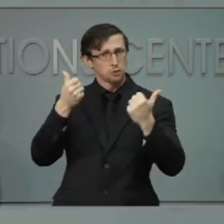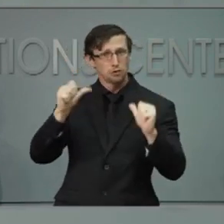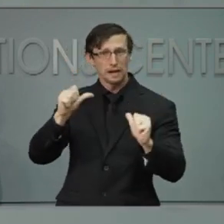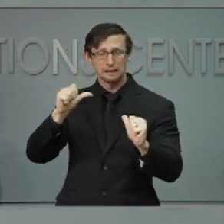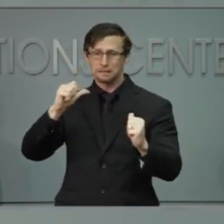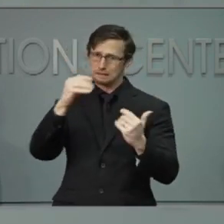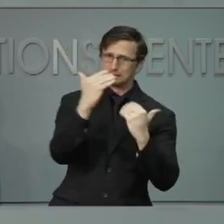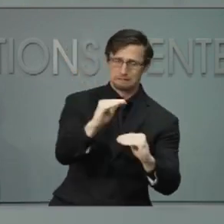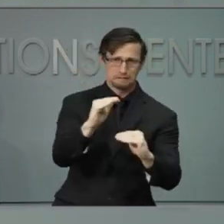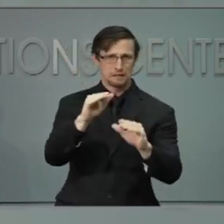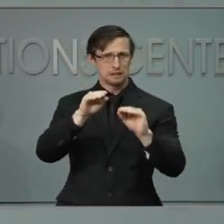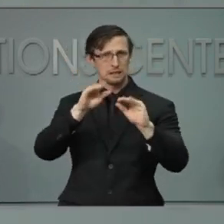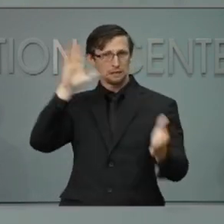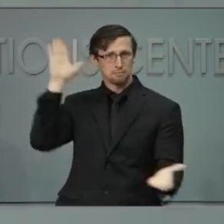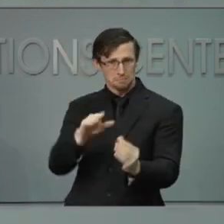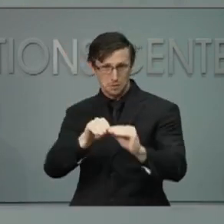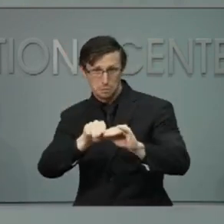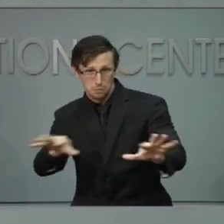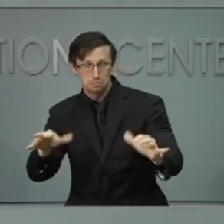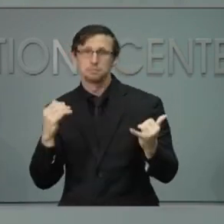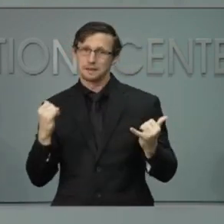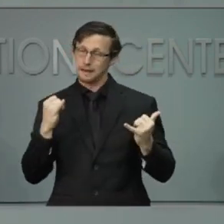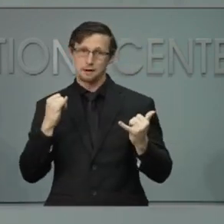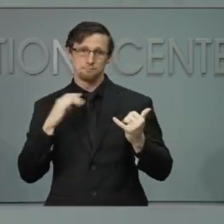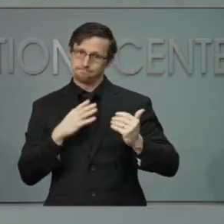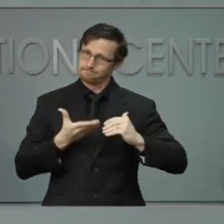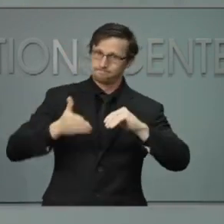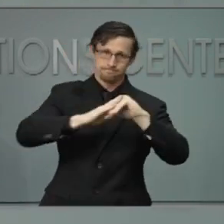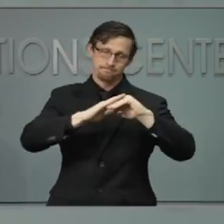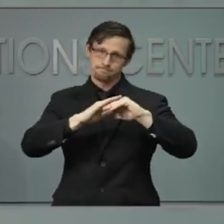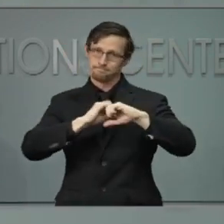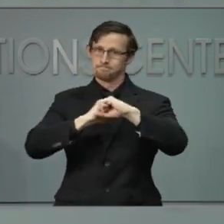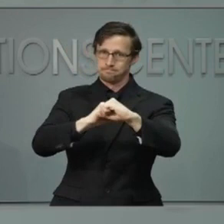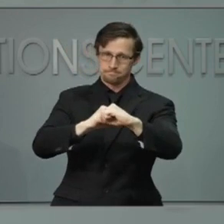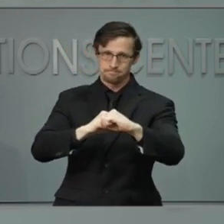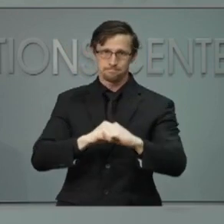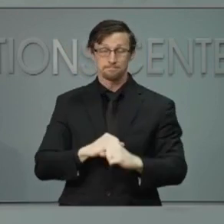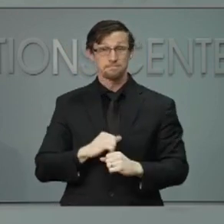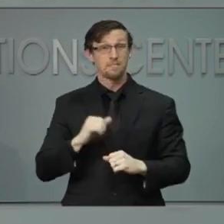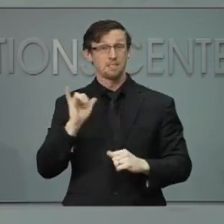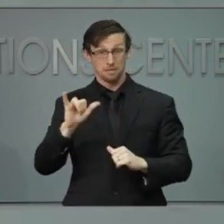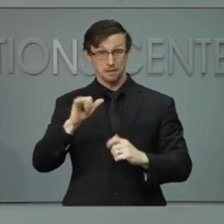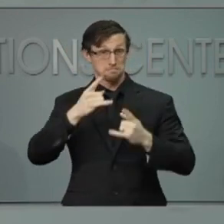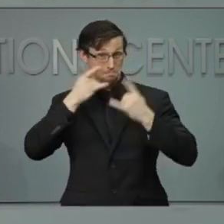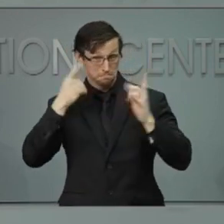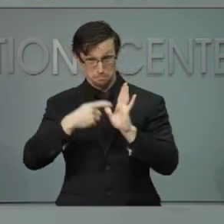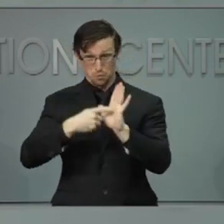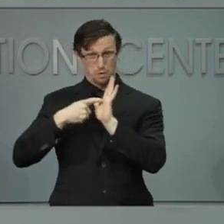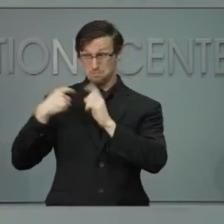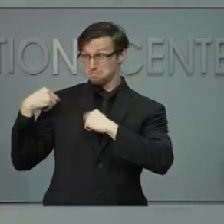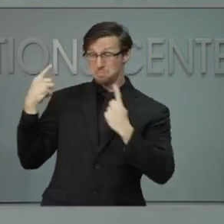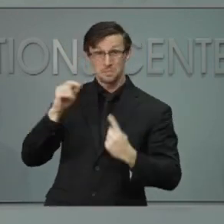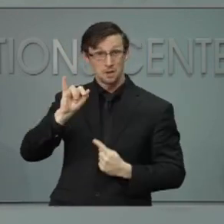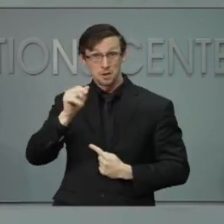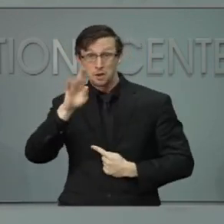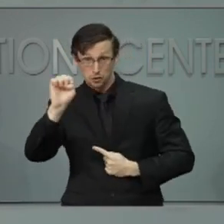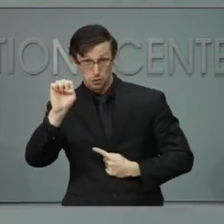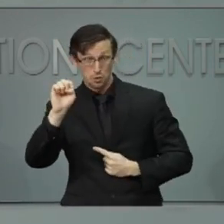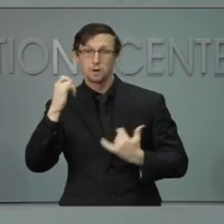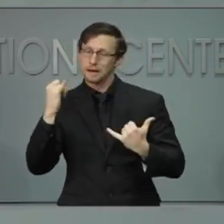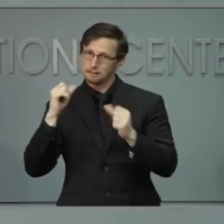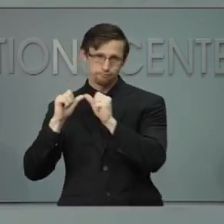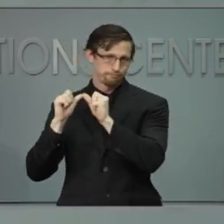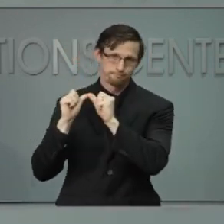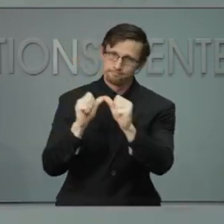of this virus, and today we'll do more. Our statewide mass requirement has been in effect since June, and it is